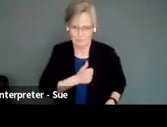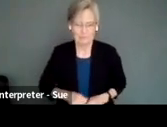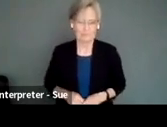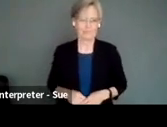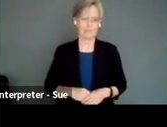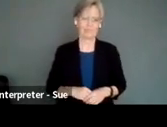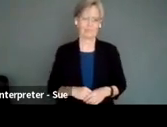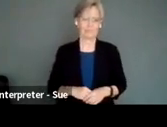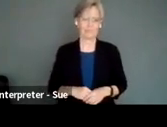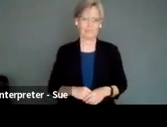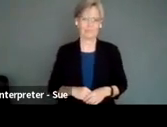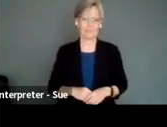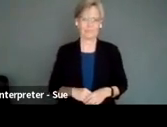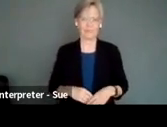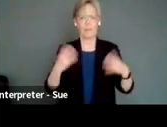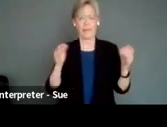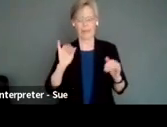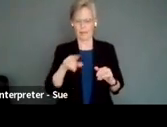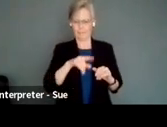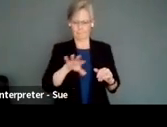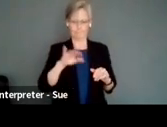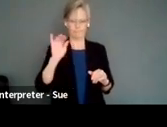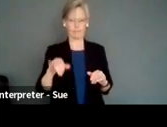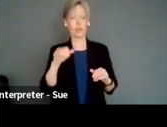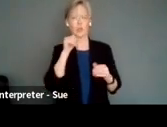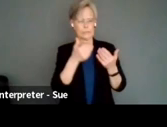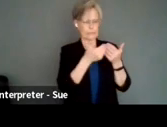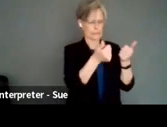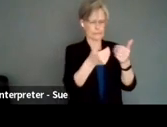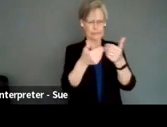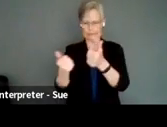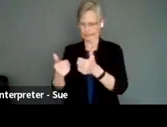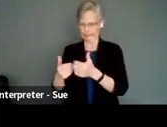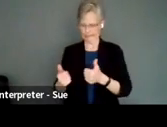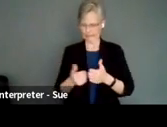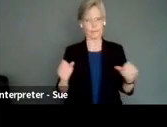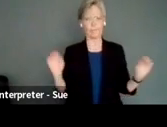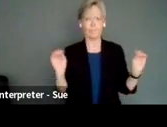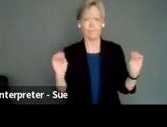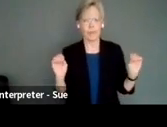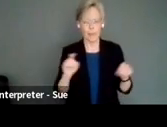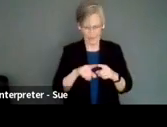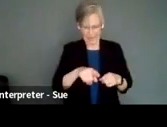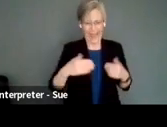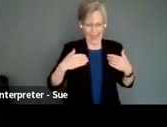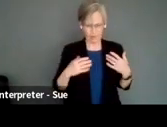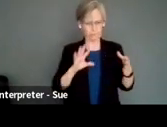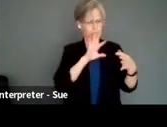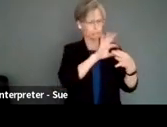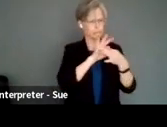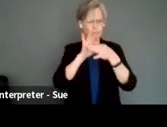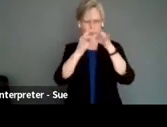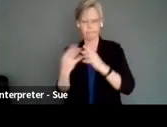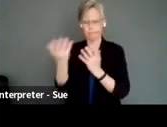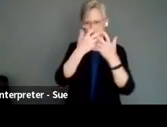that lack of distinction, that lack of siloing, and that recognizing that everything is going to be interconnected, and that